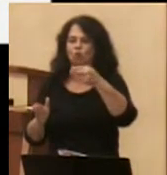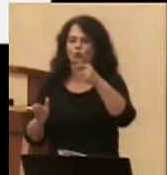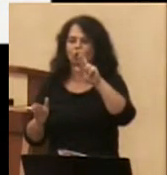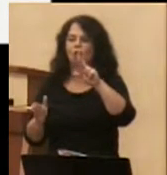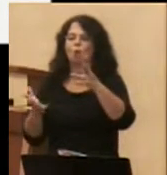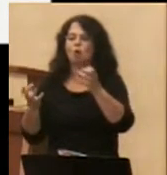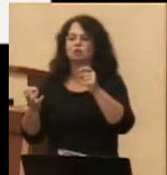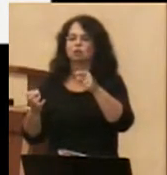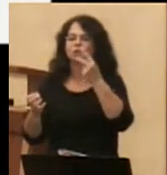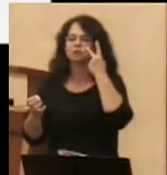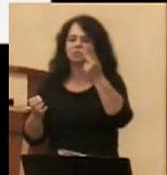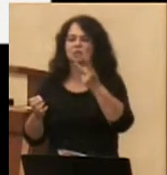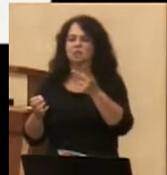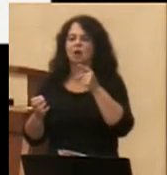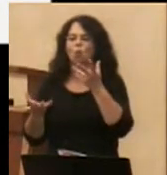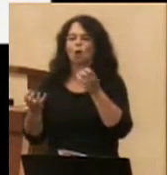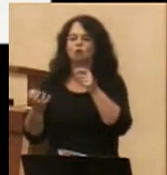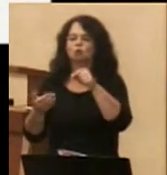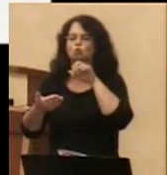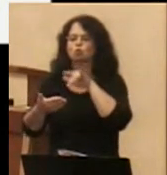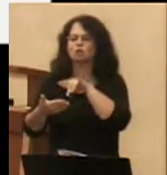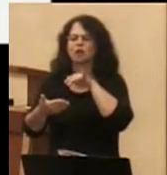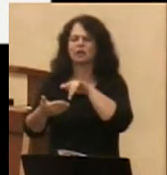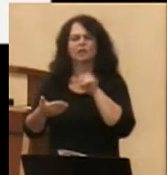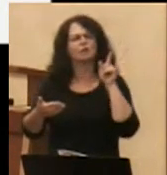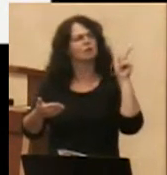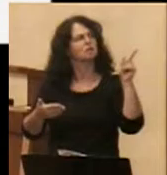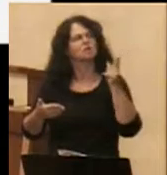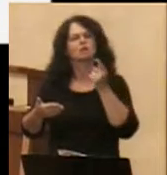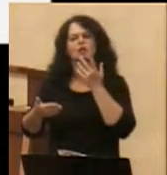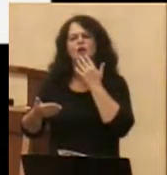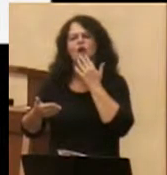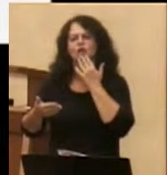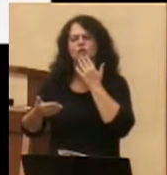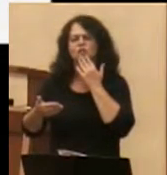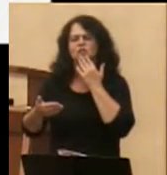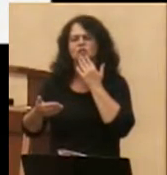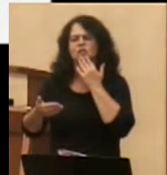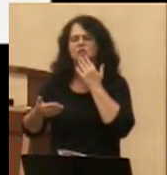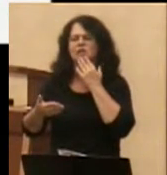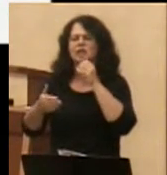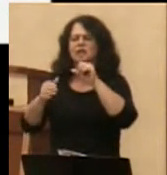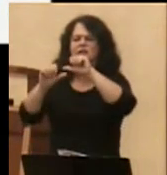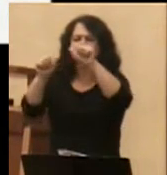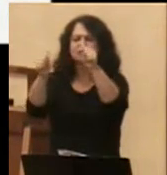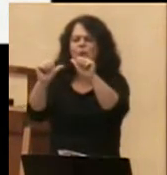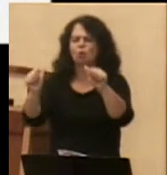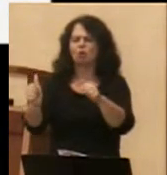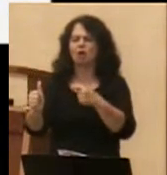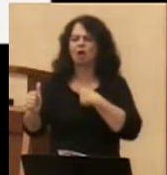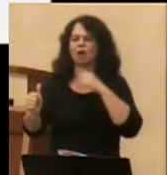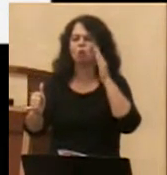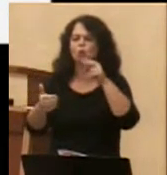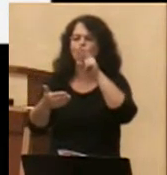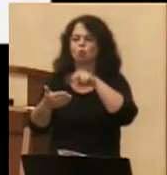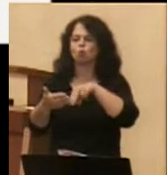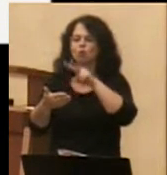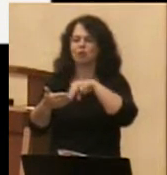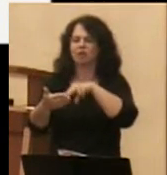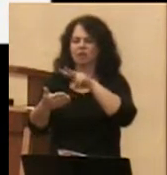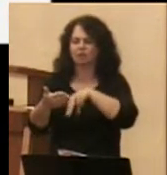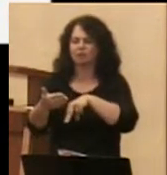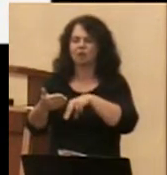study this picture, study its colors, study its symbolism, as I read to you Luther's own